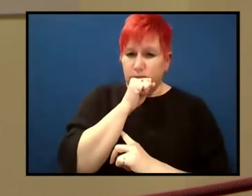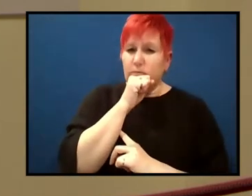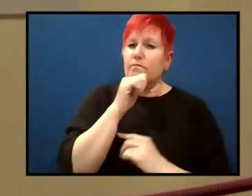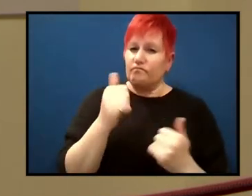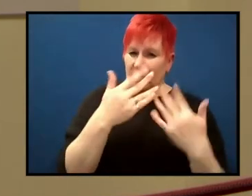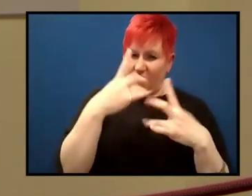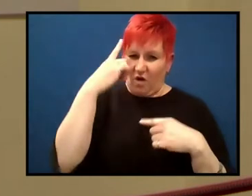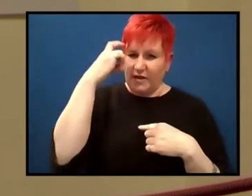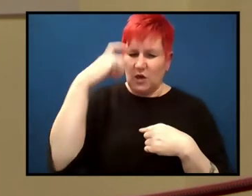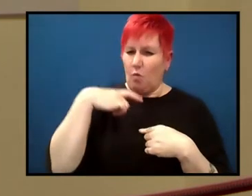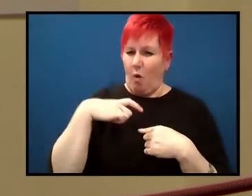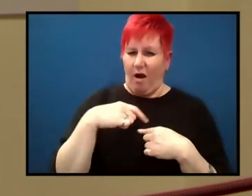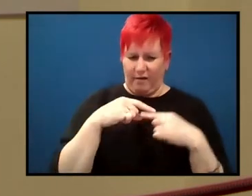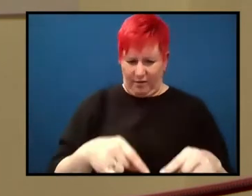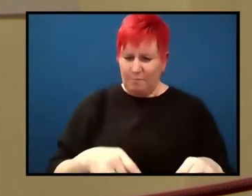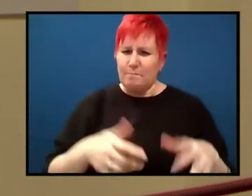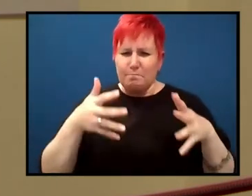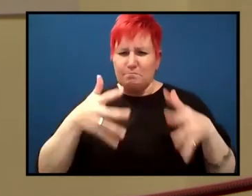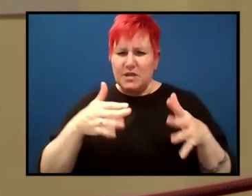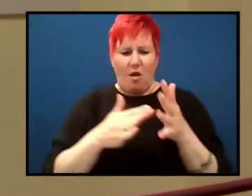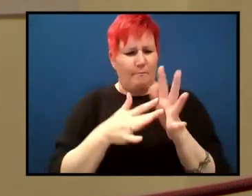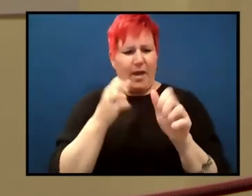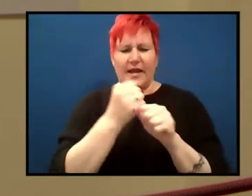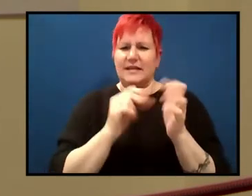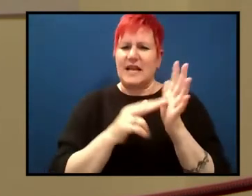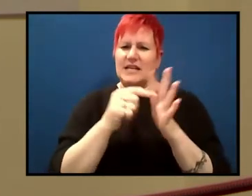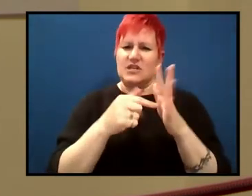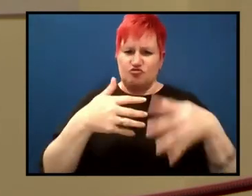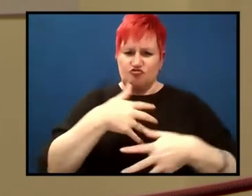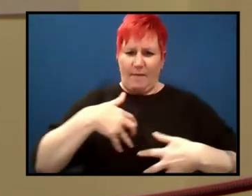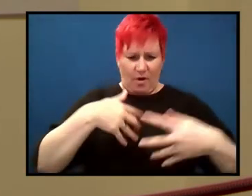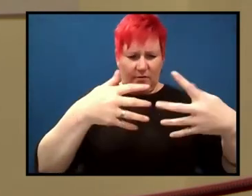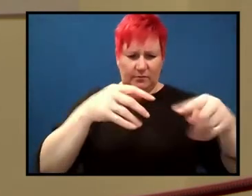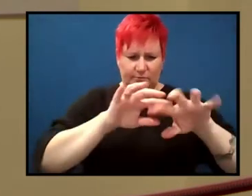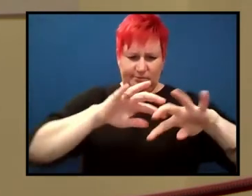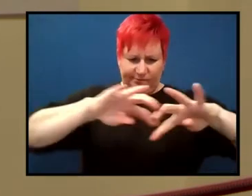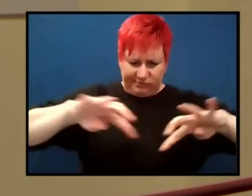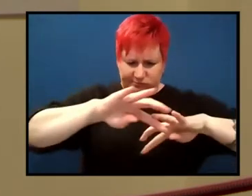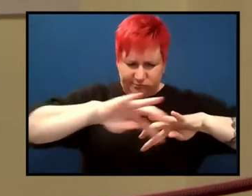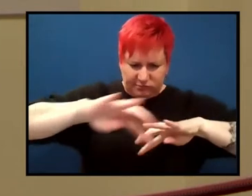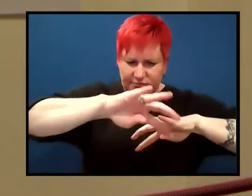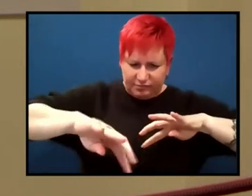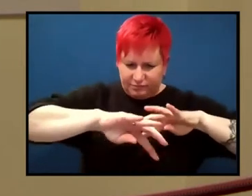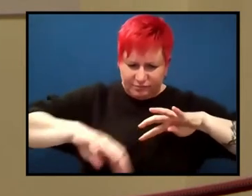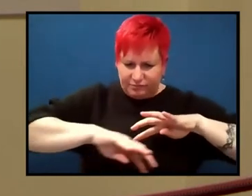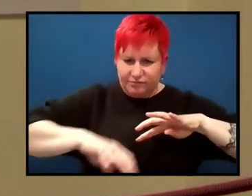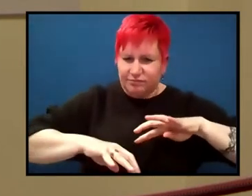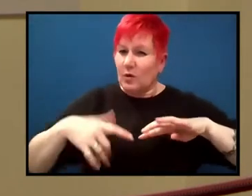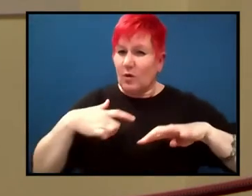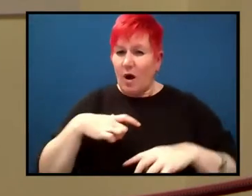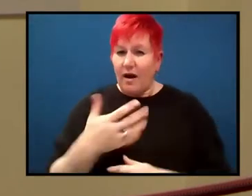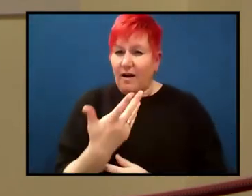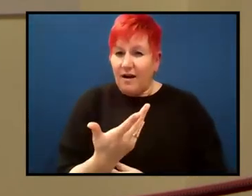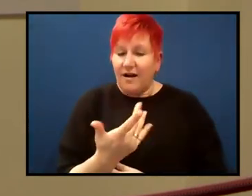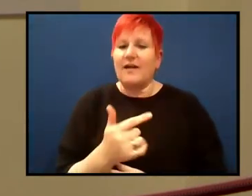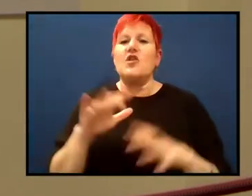weird magnetic stripes which were being seen, uh, seen on the ocean floor. And it was because of the Earth's magnetic